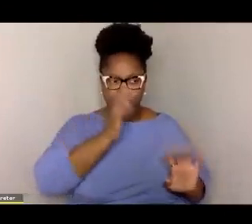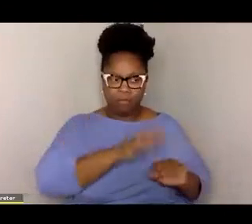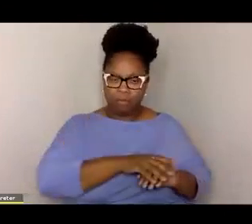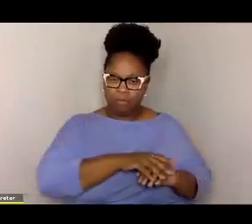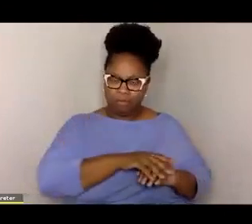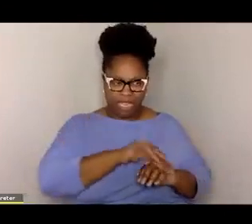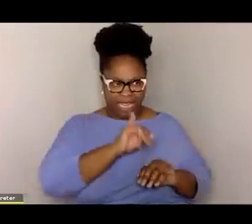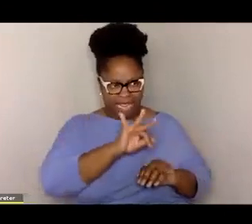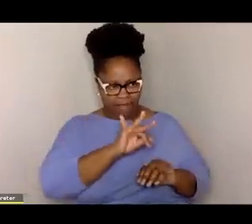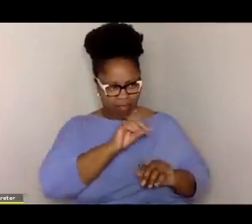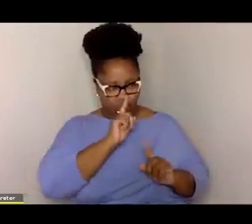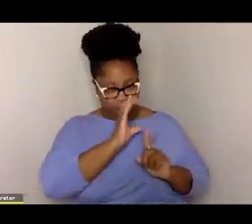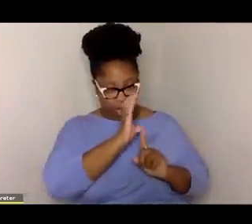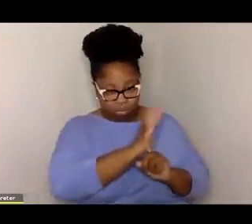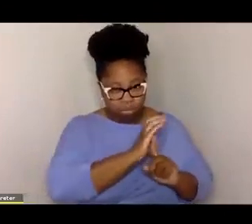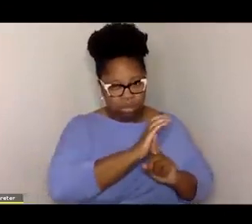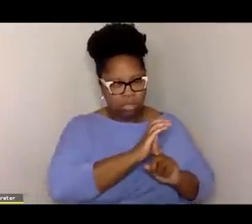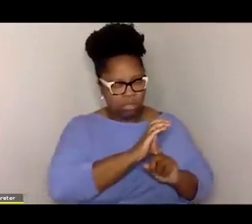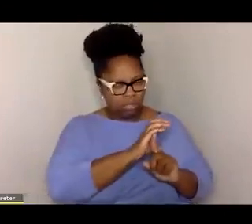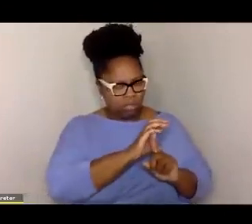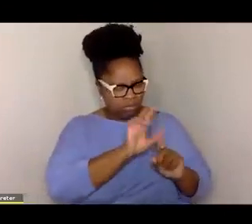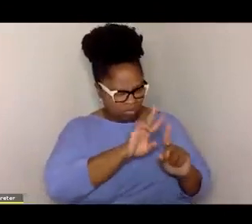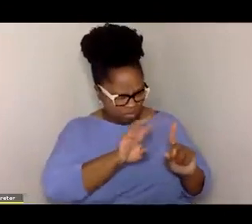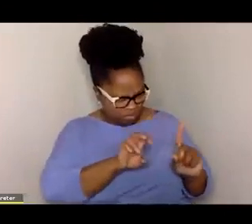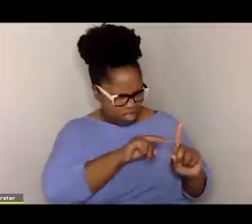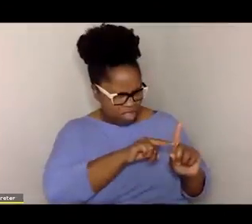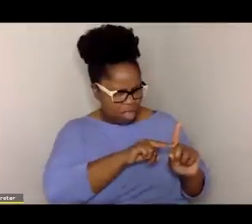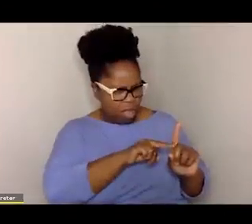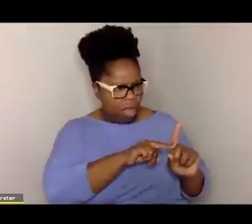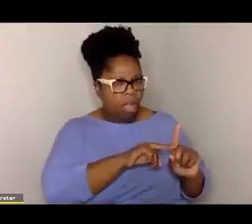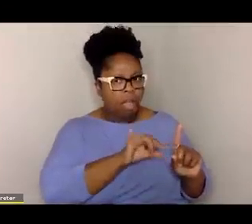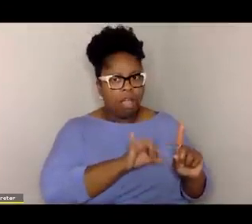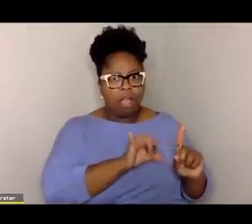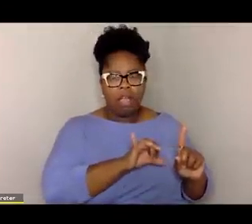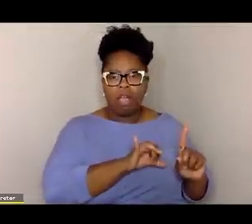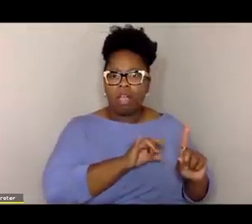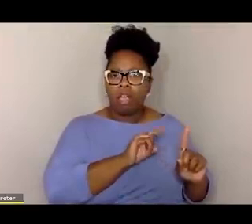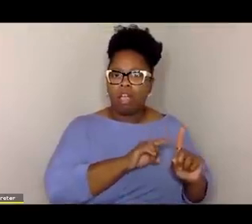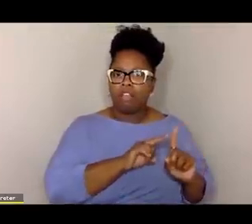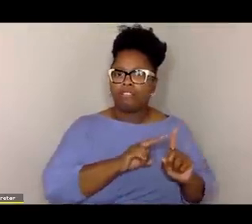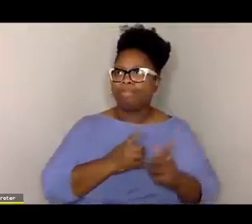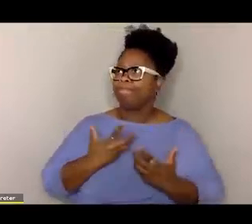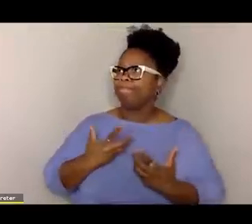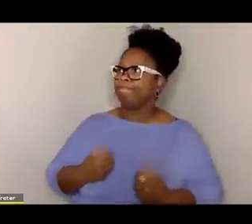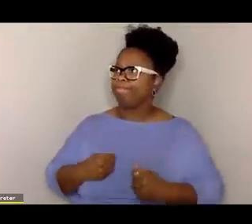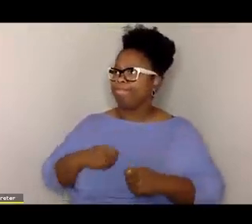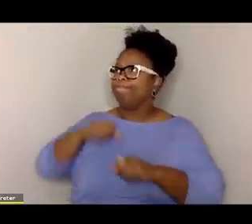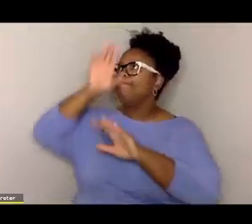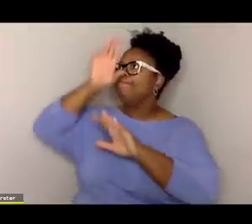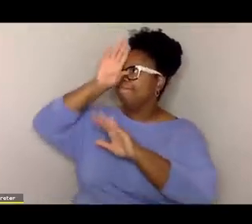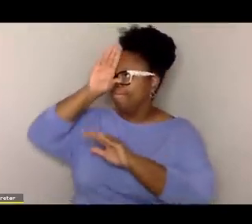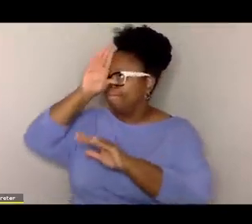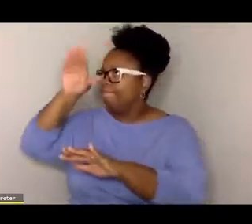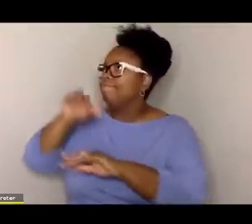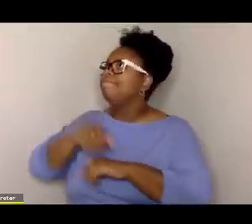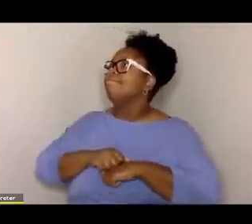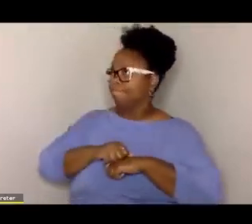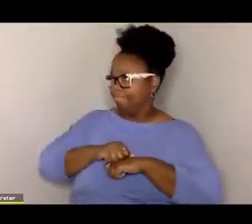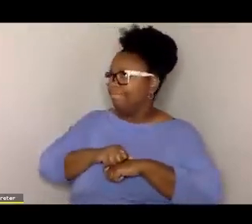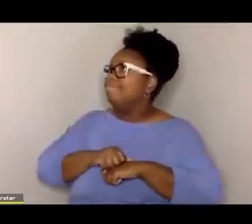But if you look carefully, what you find is that these kids are doing all of these